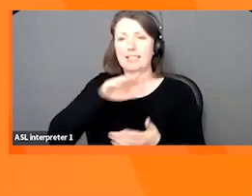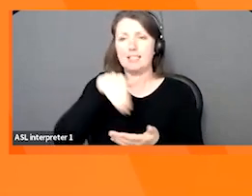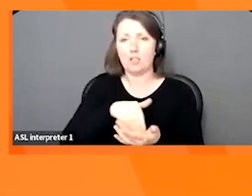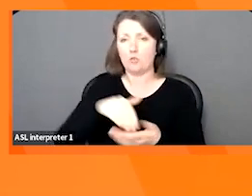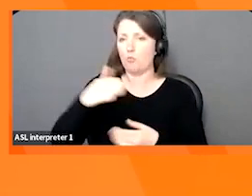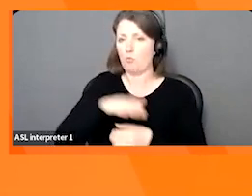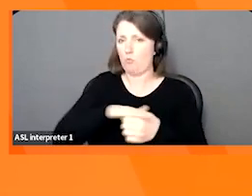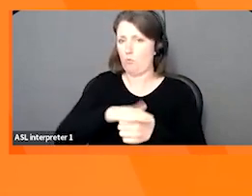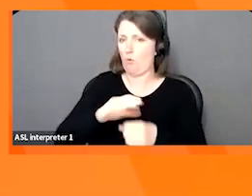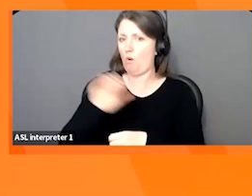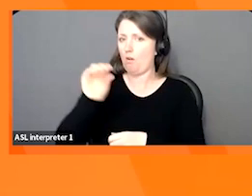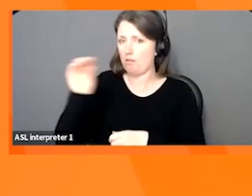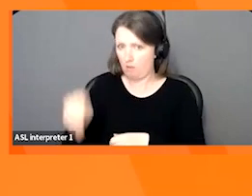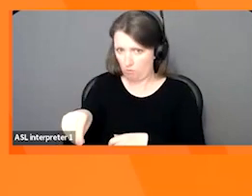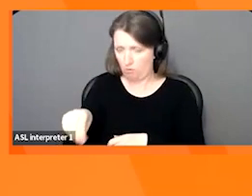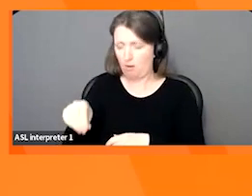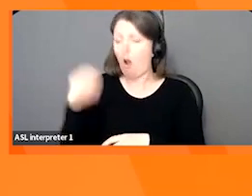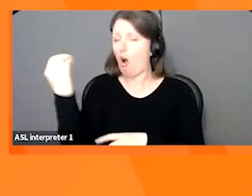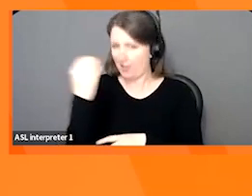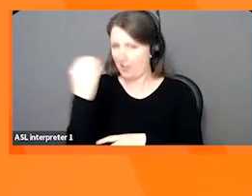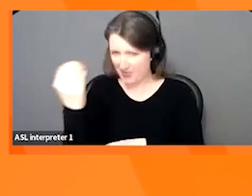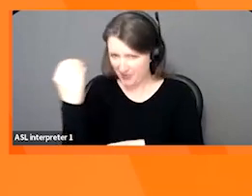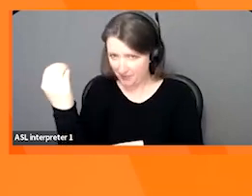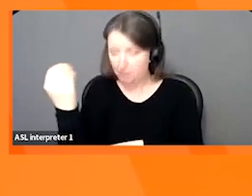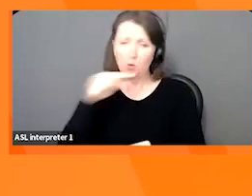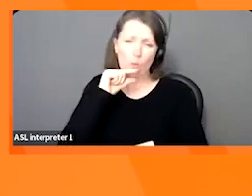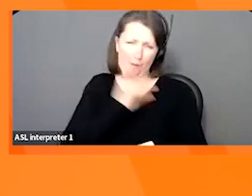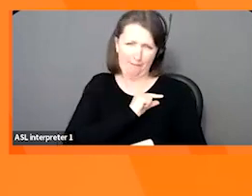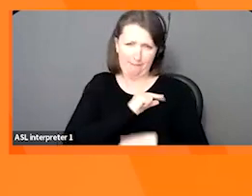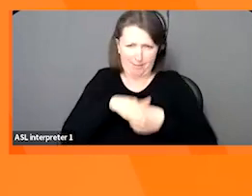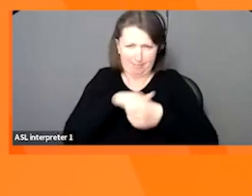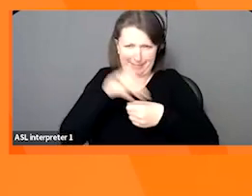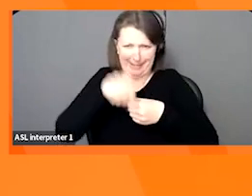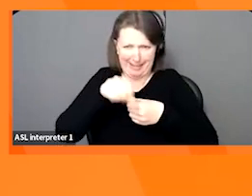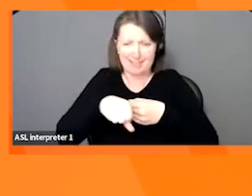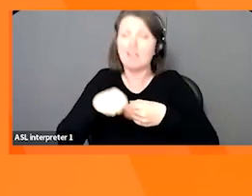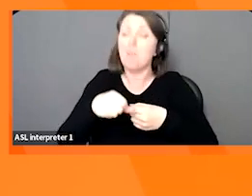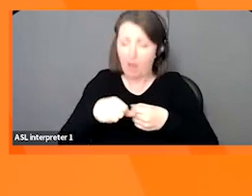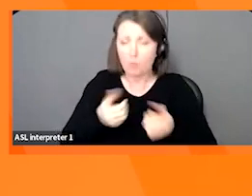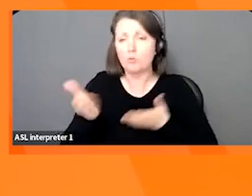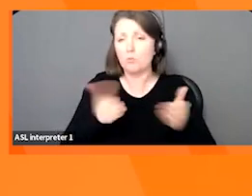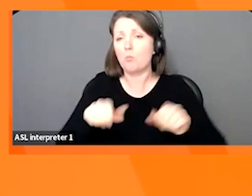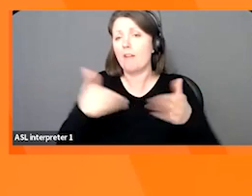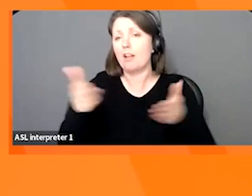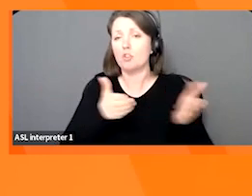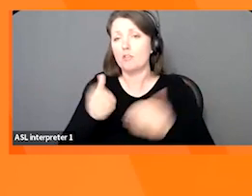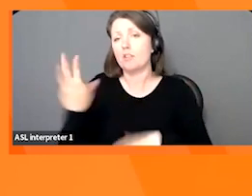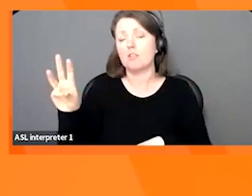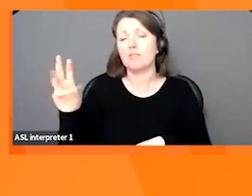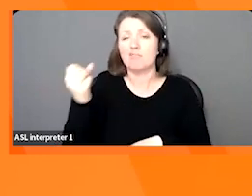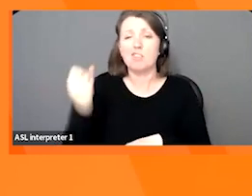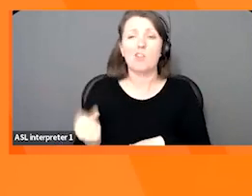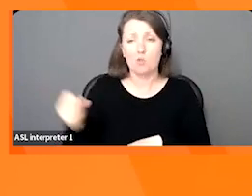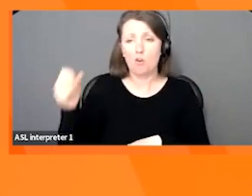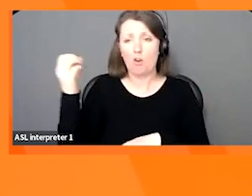are here in Guelph, we actually serve the entire region of Southern Ontario and have a national program. So this means that while